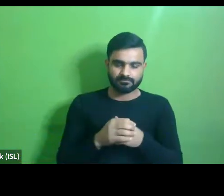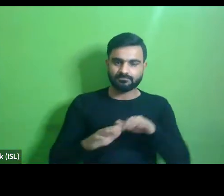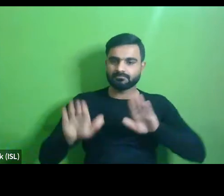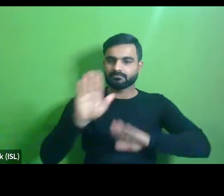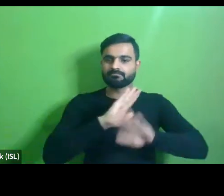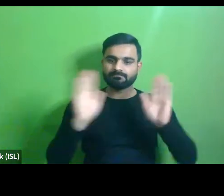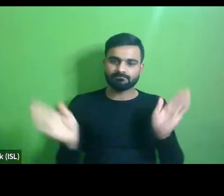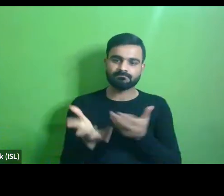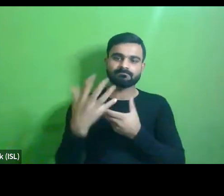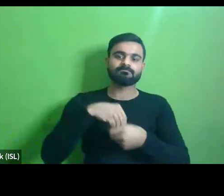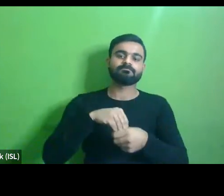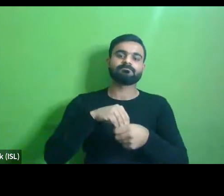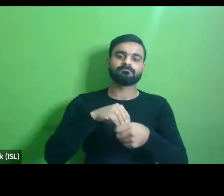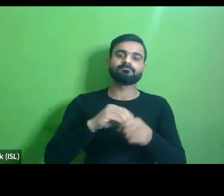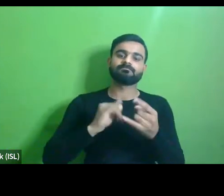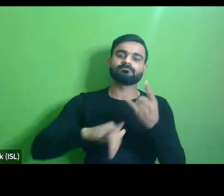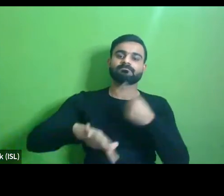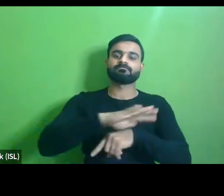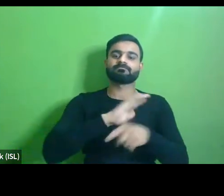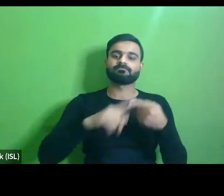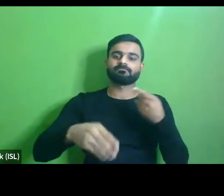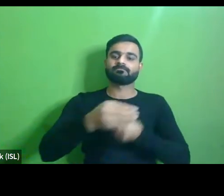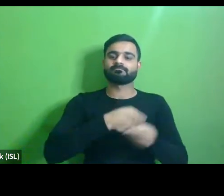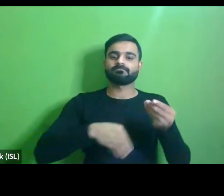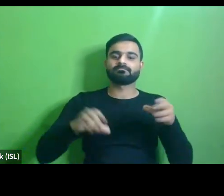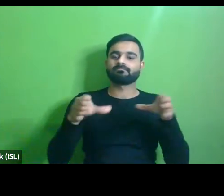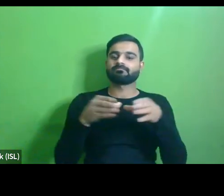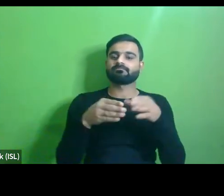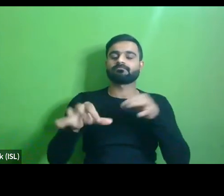contribute into the socioeconomic growth of the city.